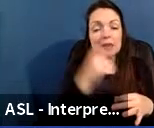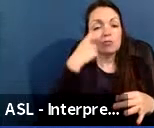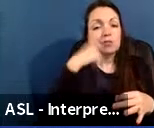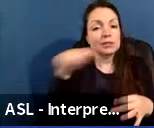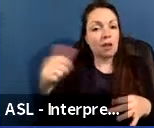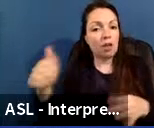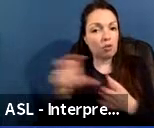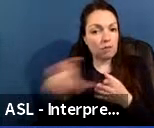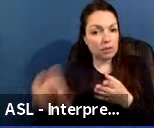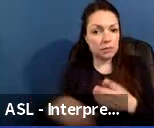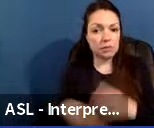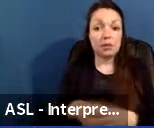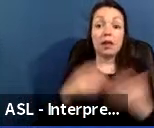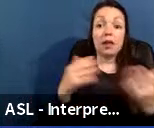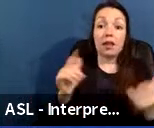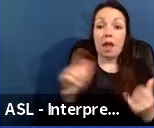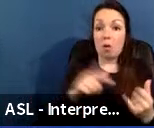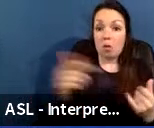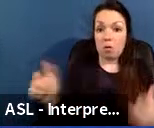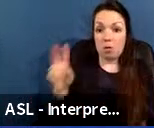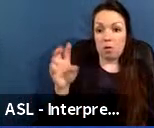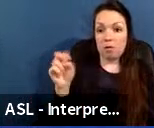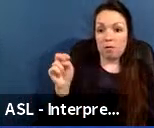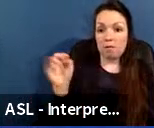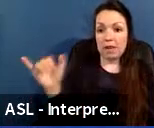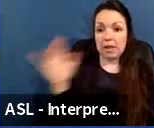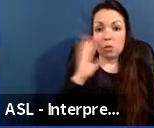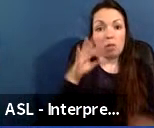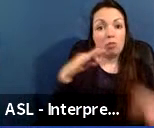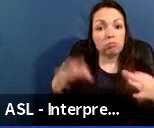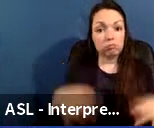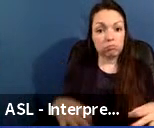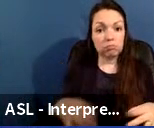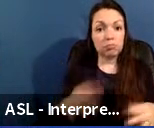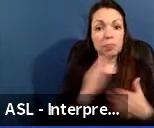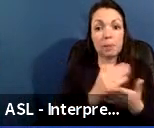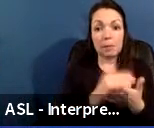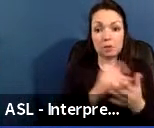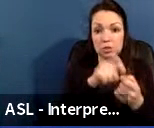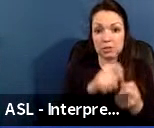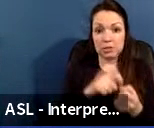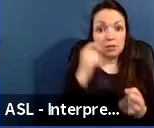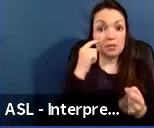to Benny to go into more detail on our budget categories for FY22. Thank you.